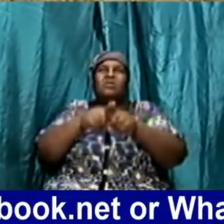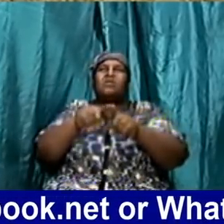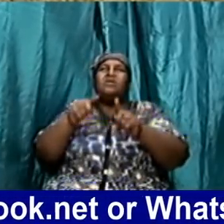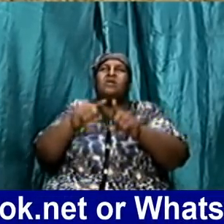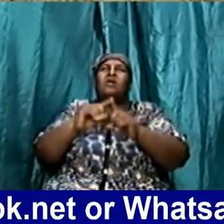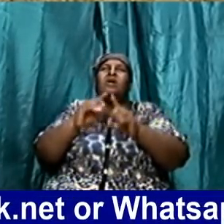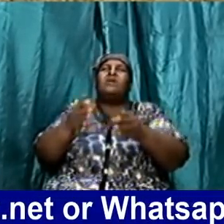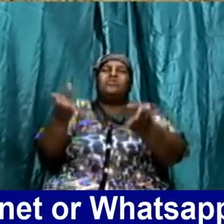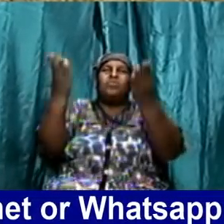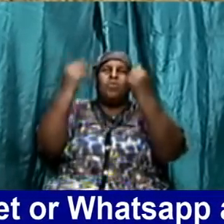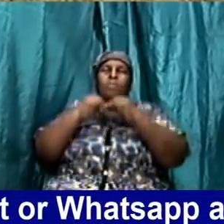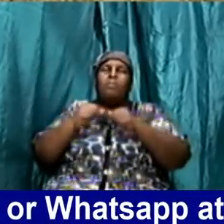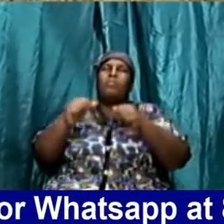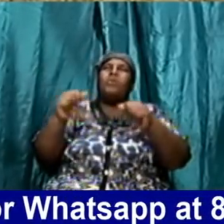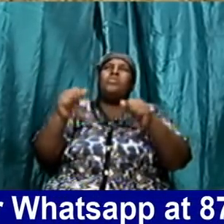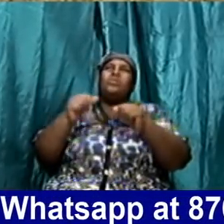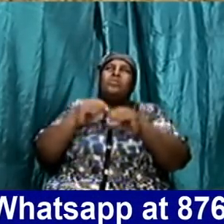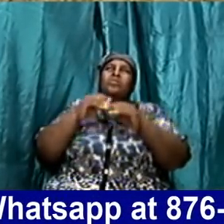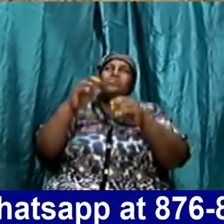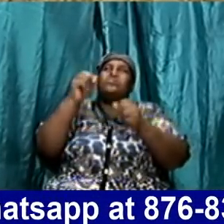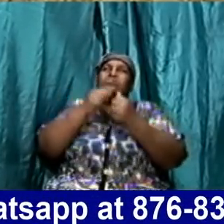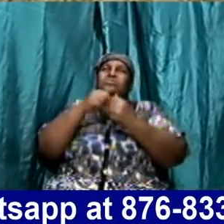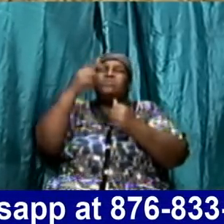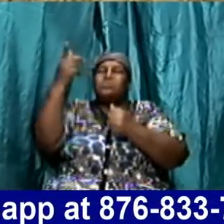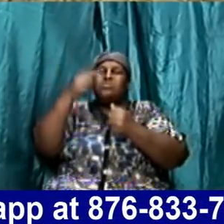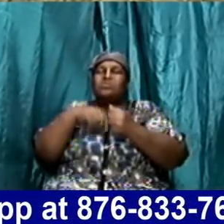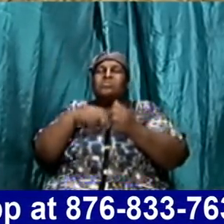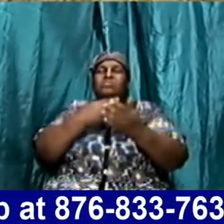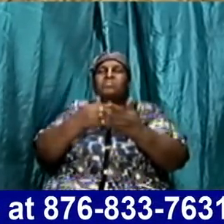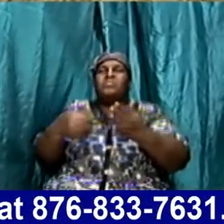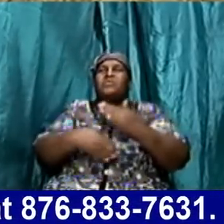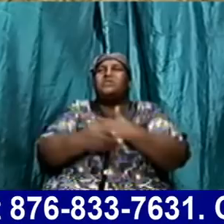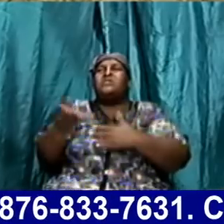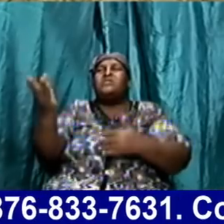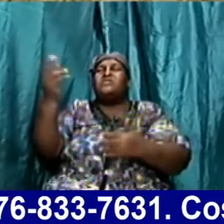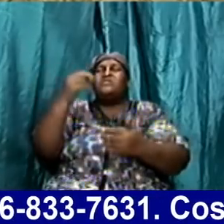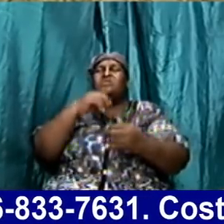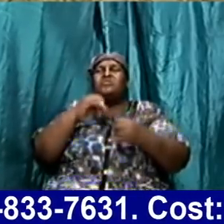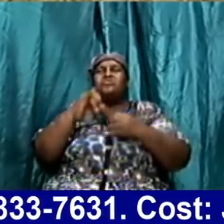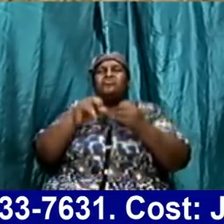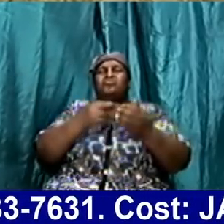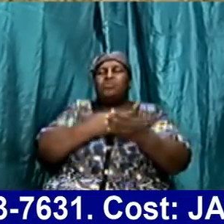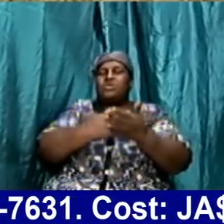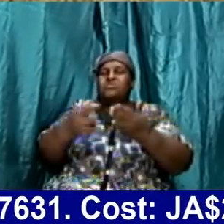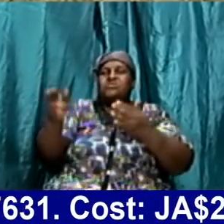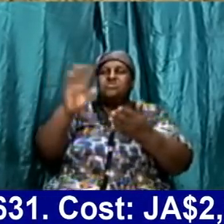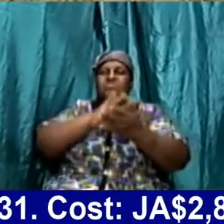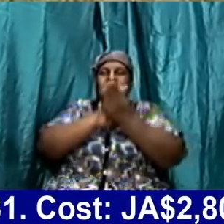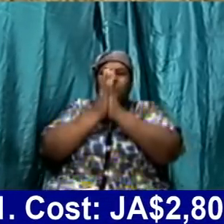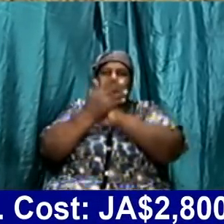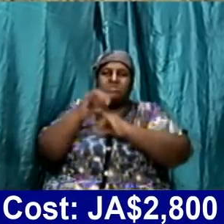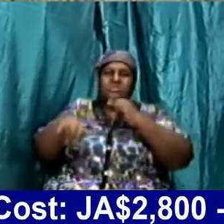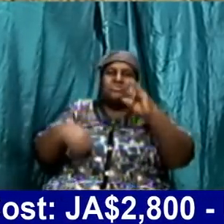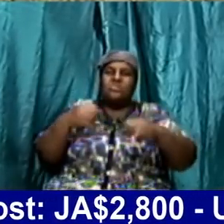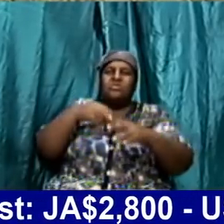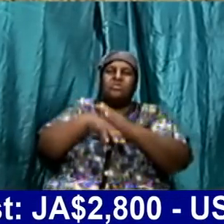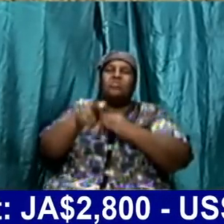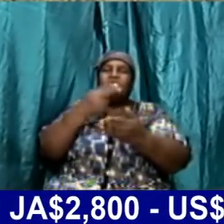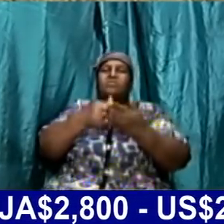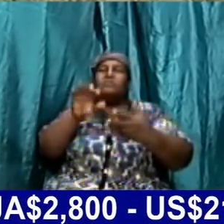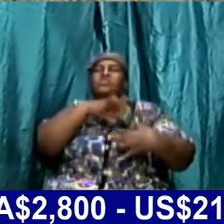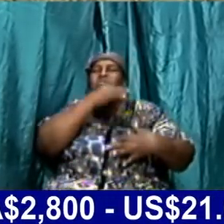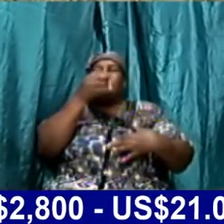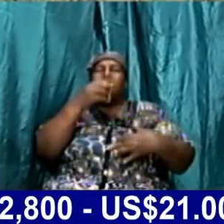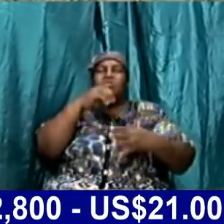we thank you Lord Jesus that under this new covenant there's righteousness peace and joy in the Holy Ghost because we are in your